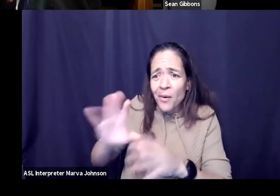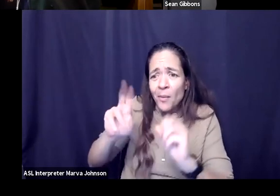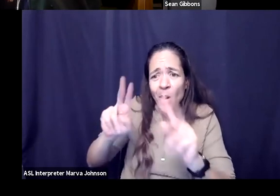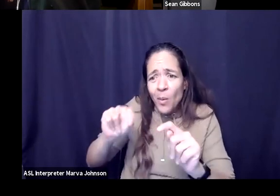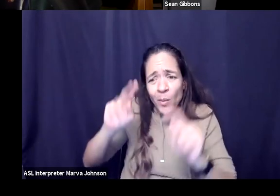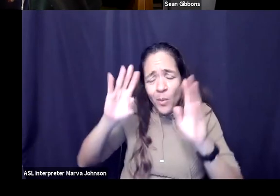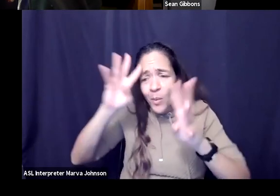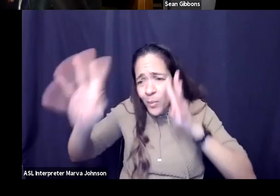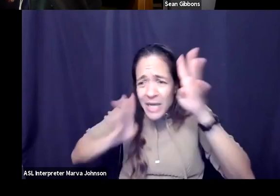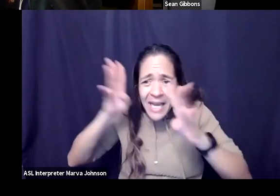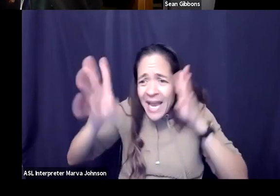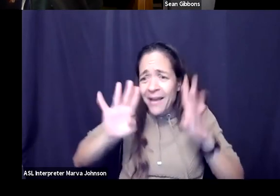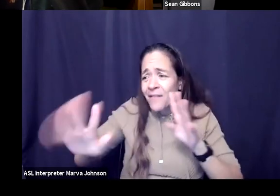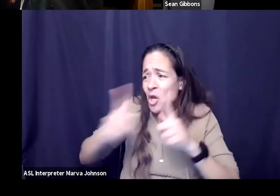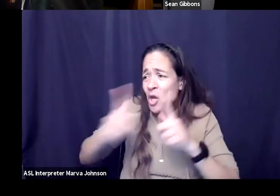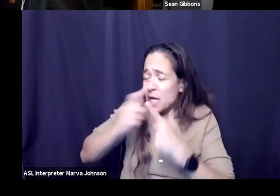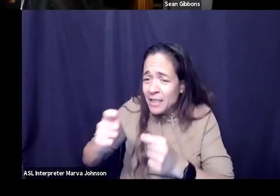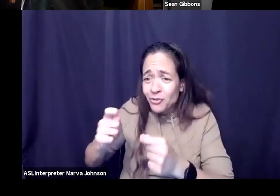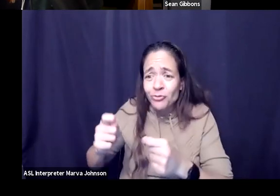to the table